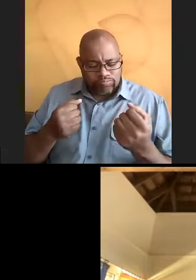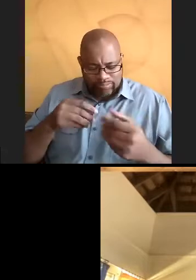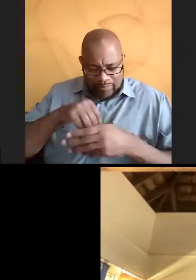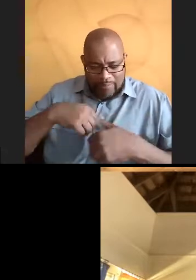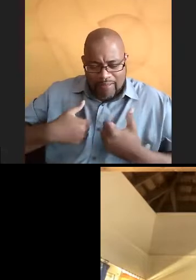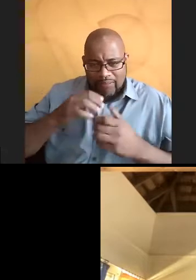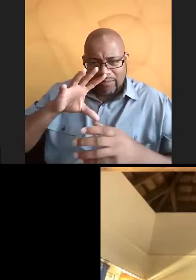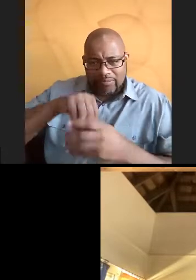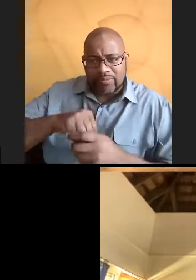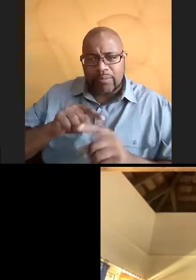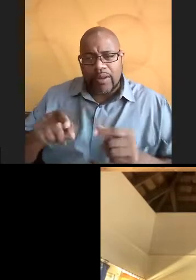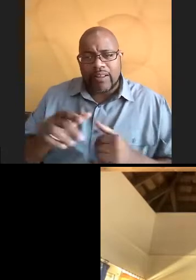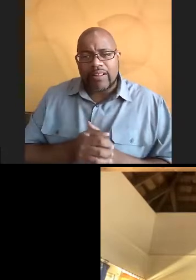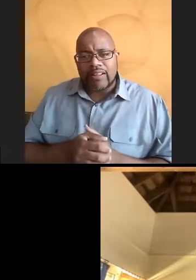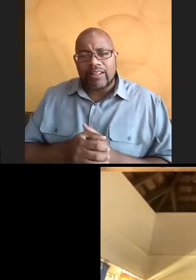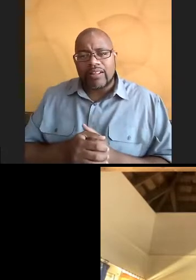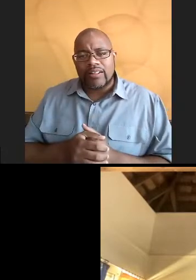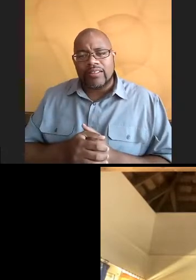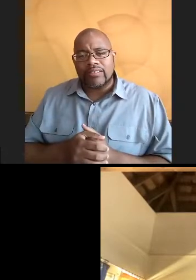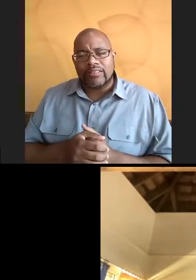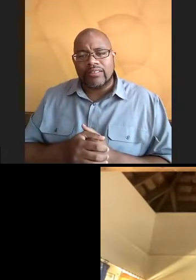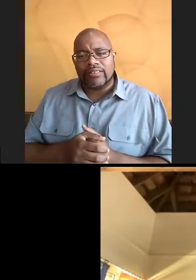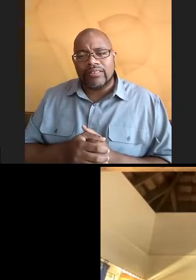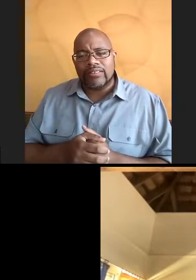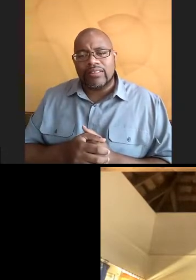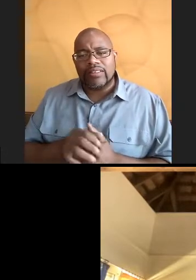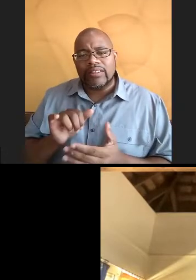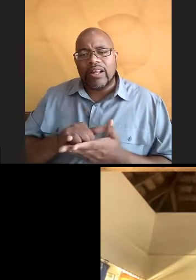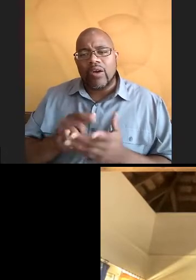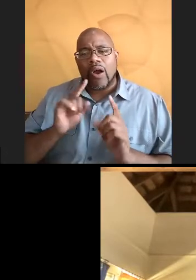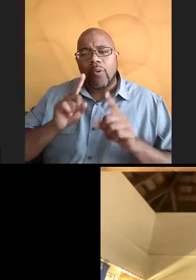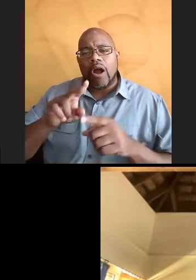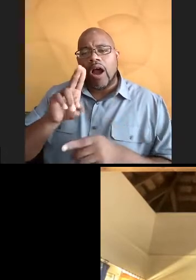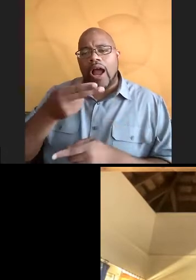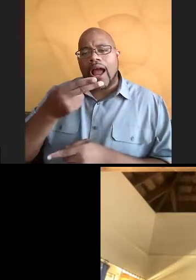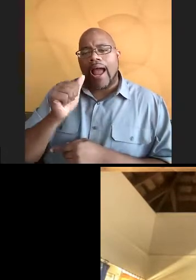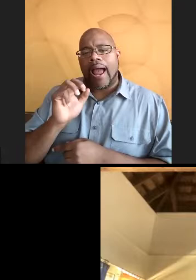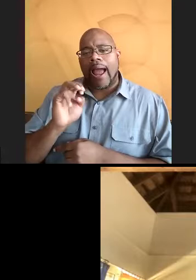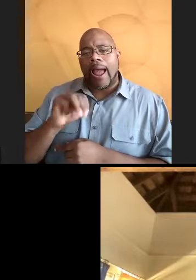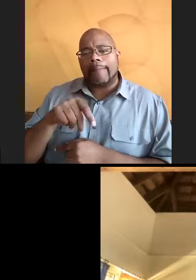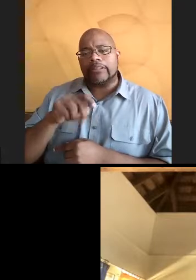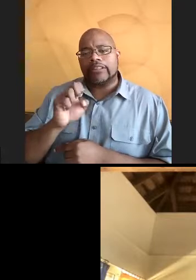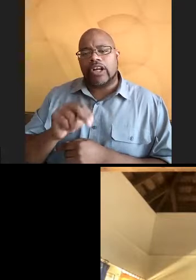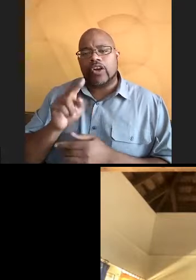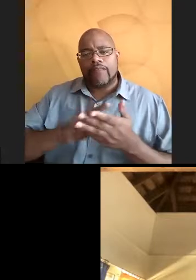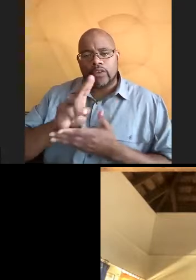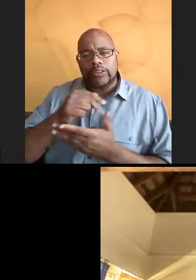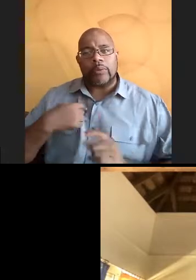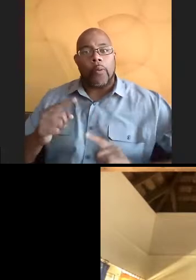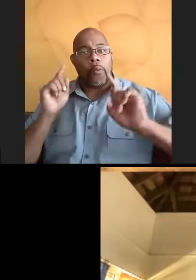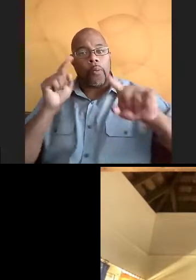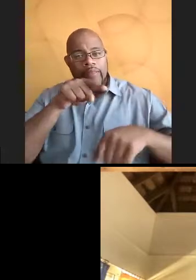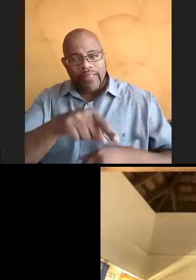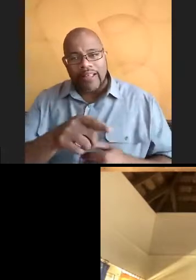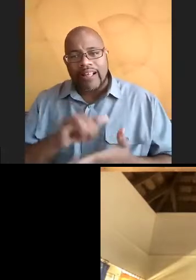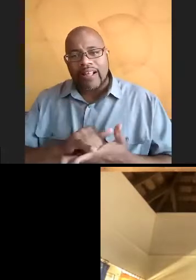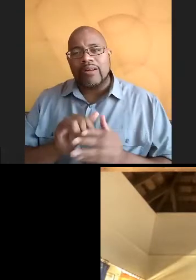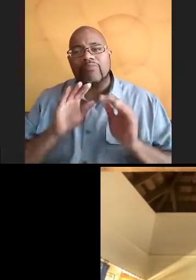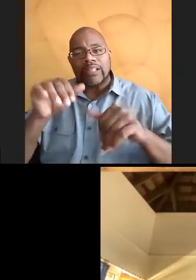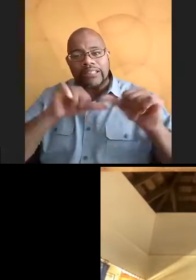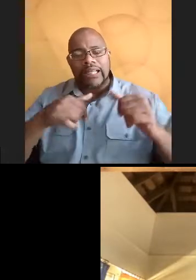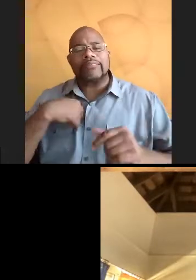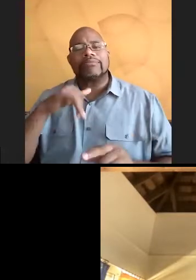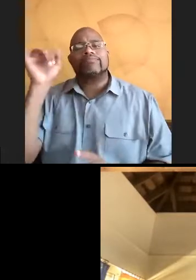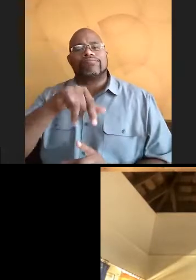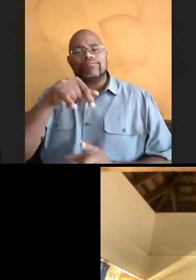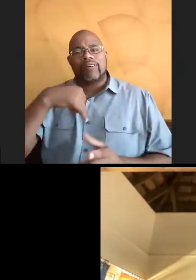But it was really when I was at Hampton University, that's where my undergrad degree is from, that I was like, yes, marine science, this is